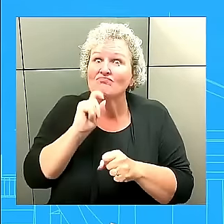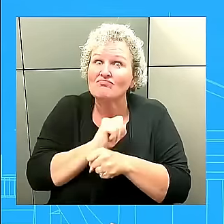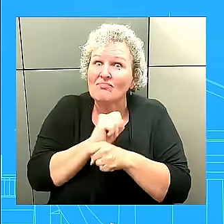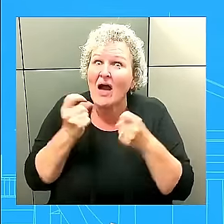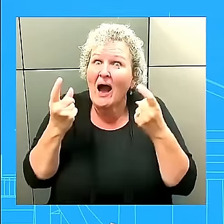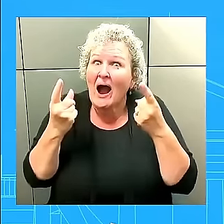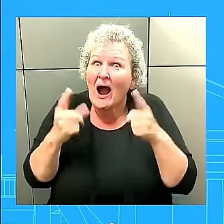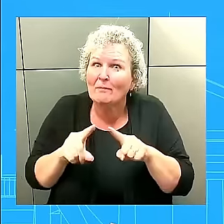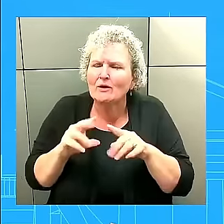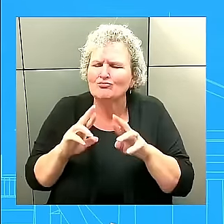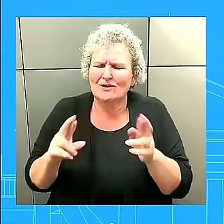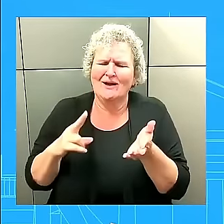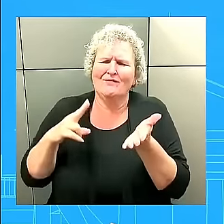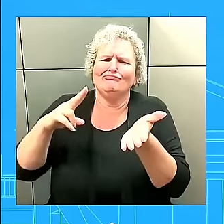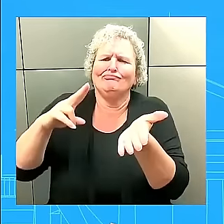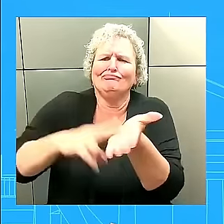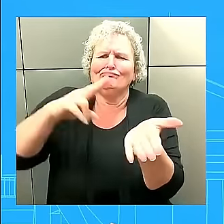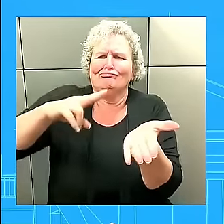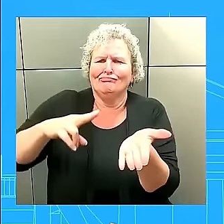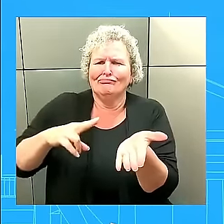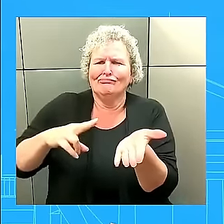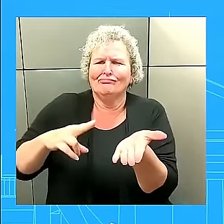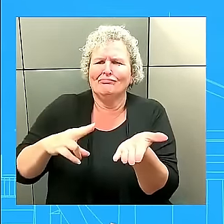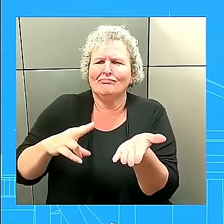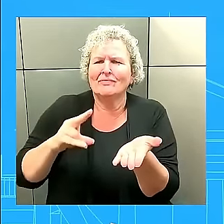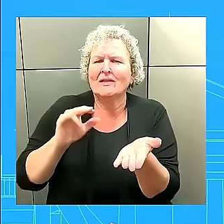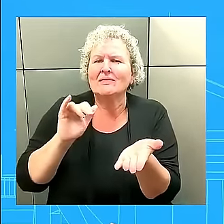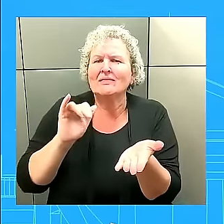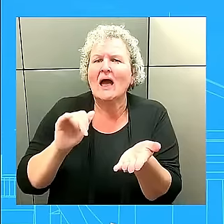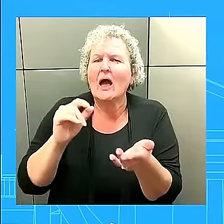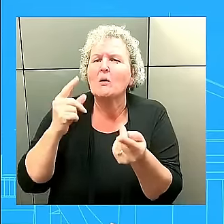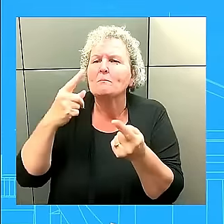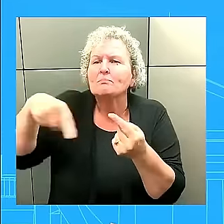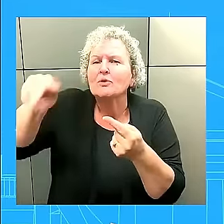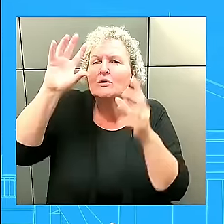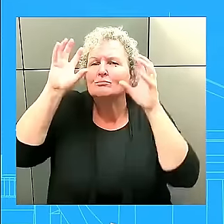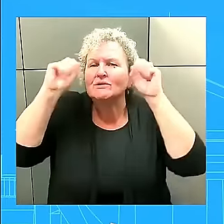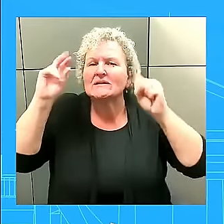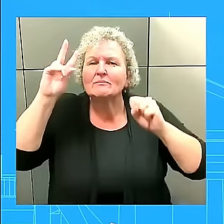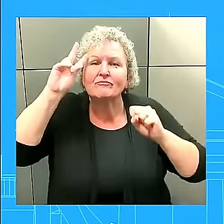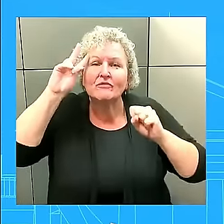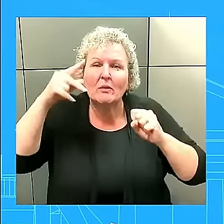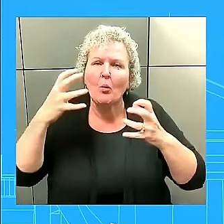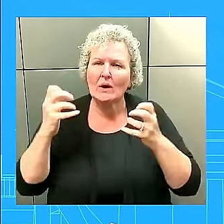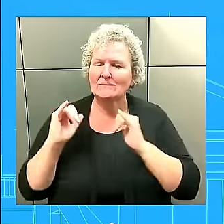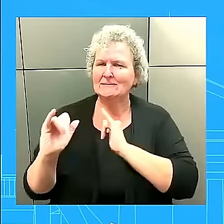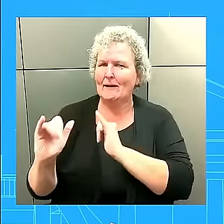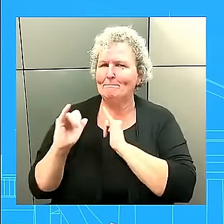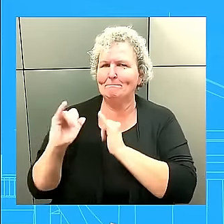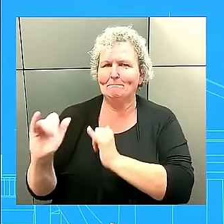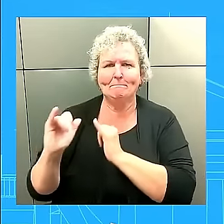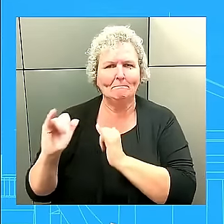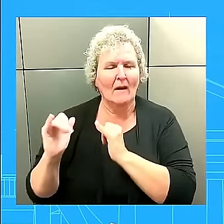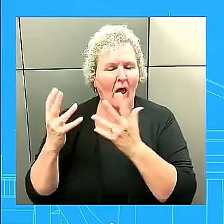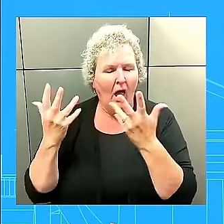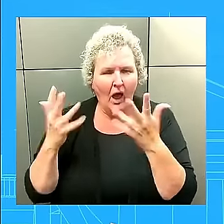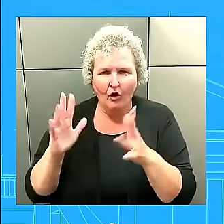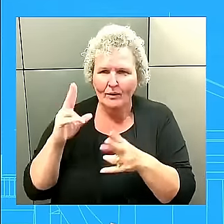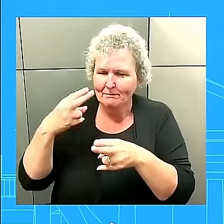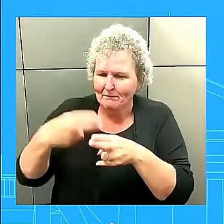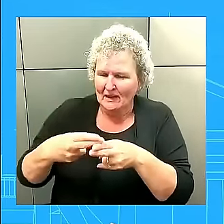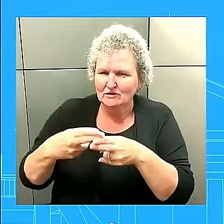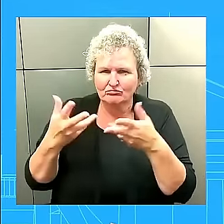what they, they both have asked for. That is what we've been saying during this administration. And she has been obviously a